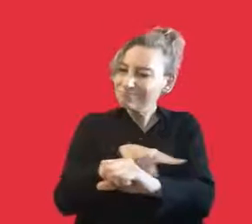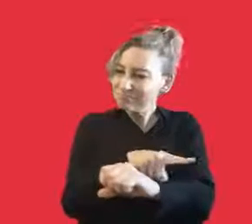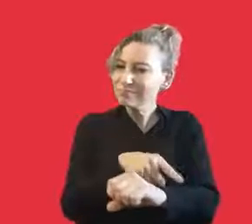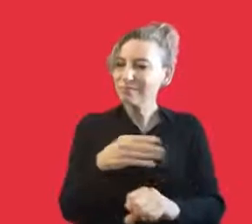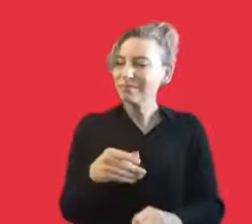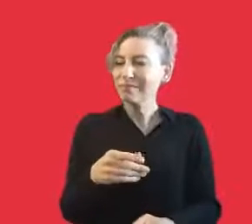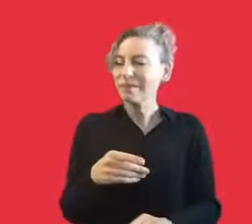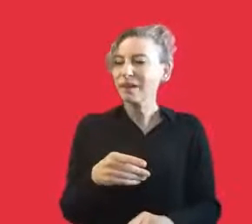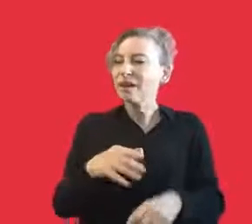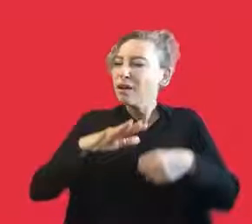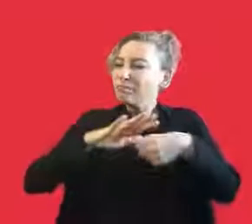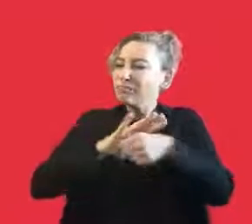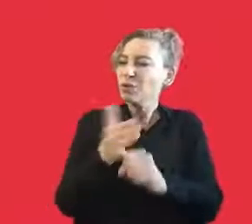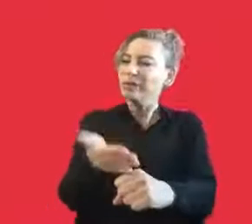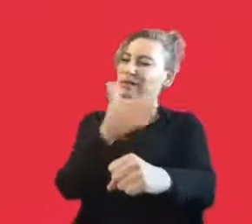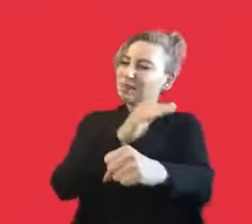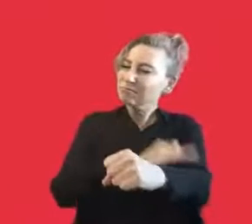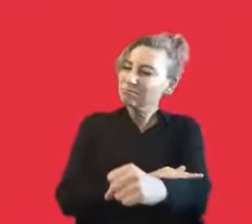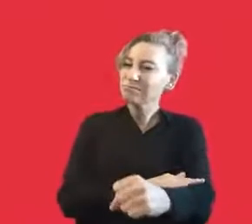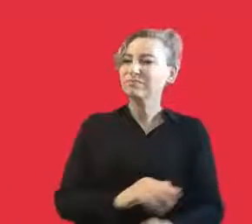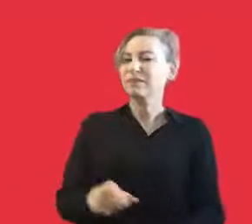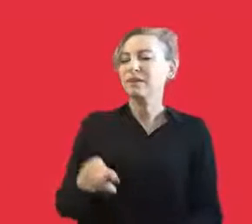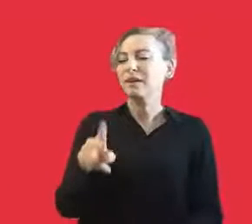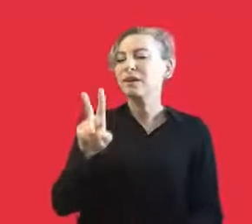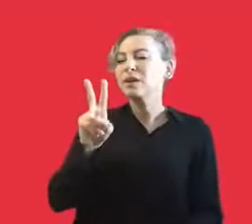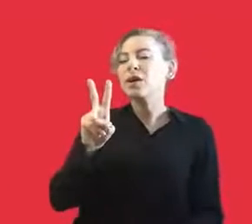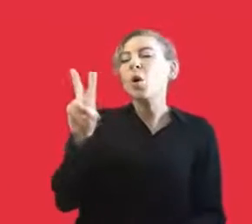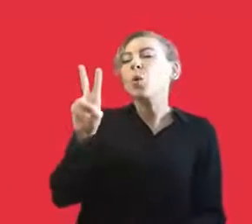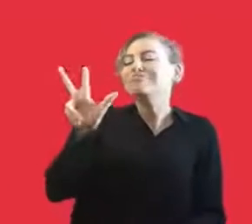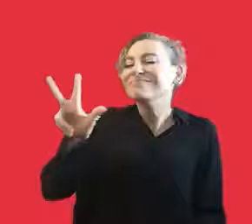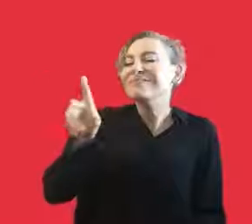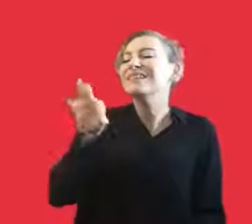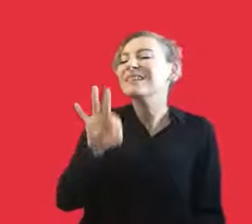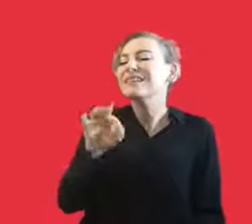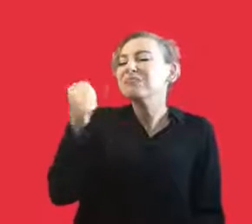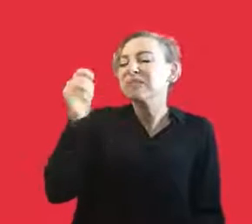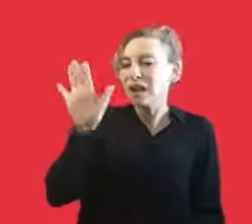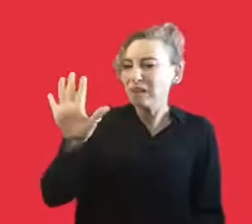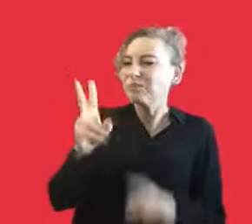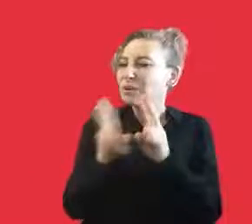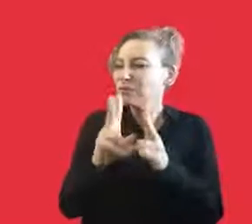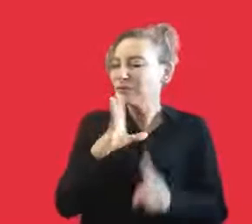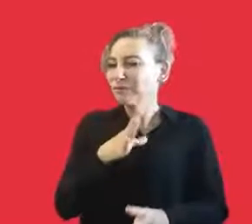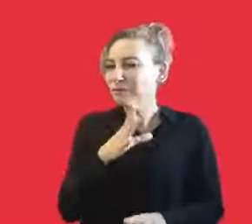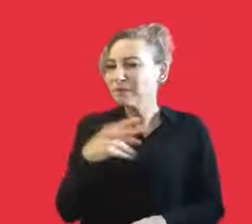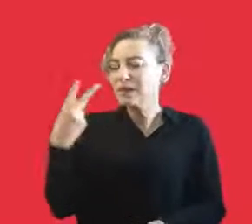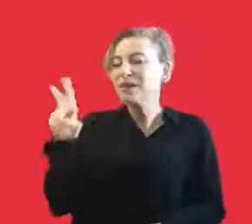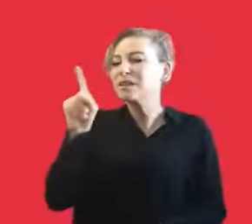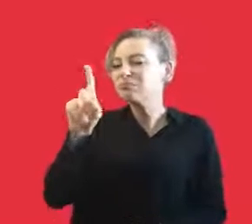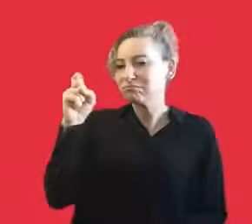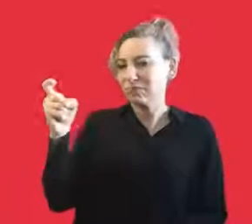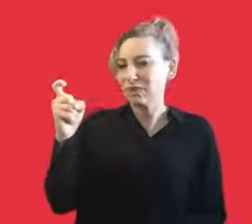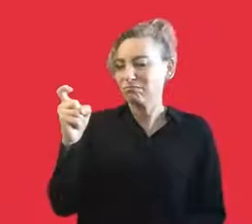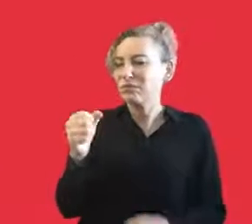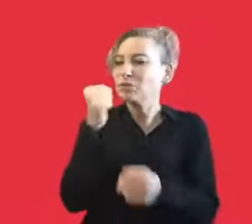is also like that. Before COVID-19, we had 32 theatres. And right now, we have 65. Honestly,